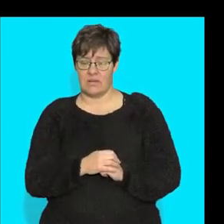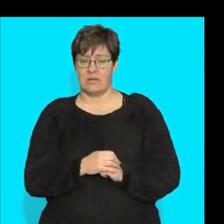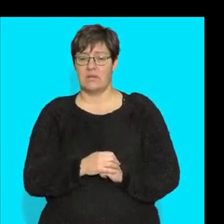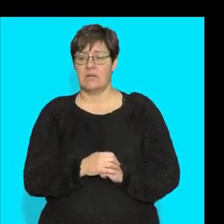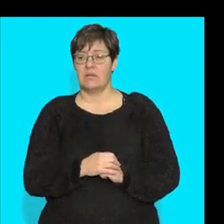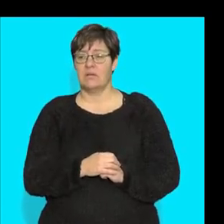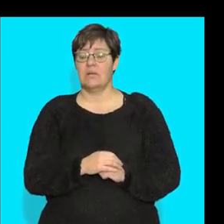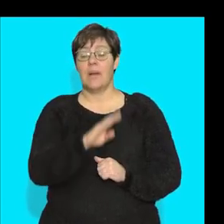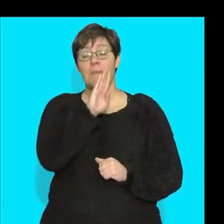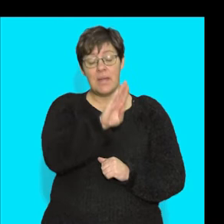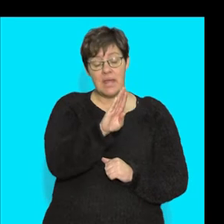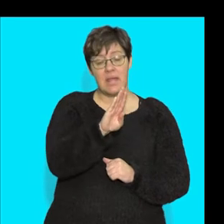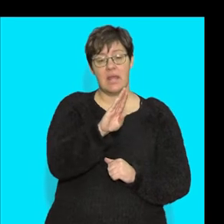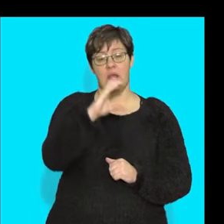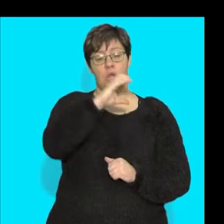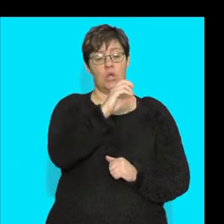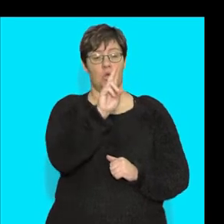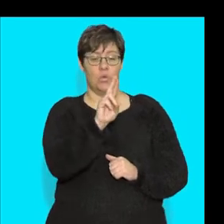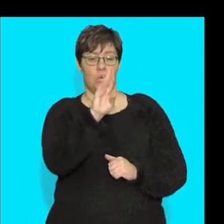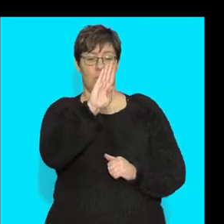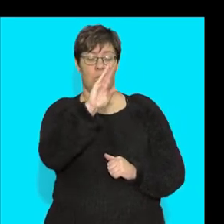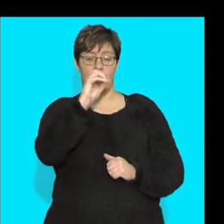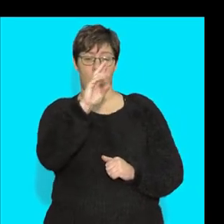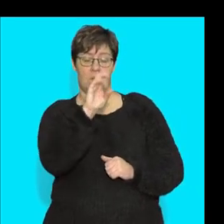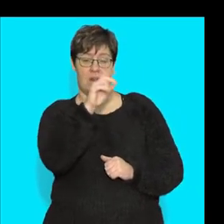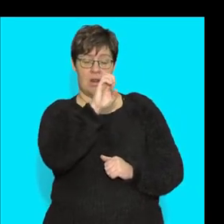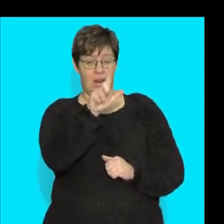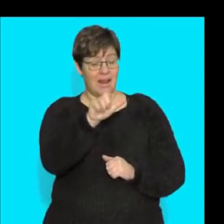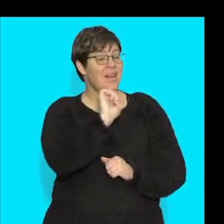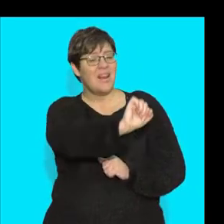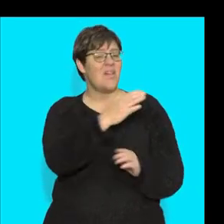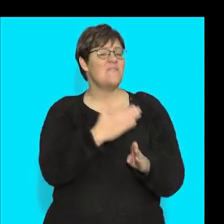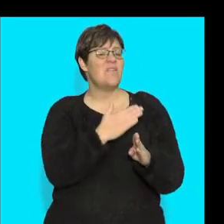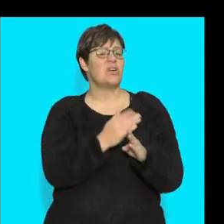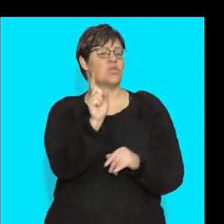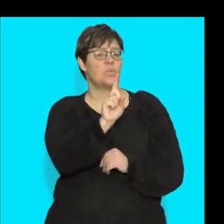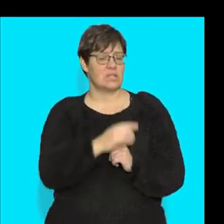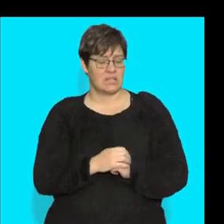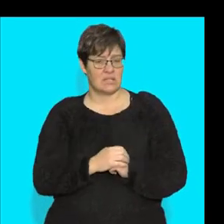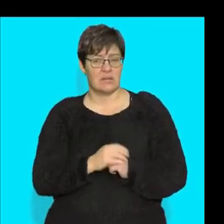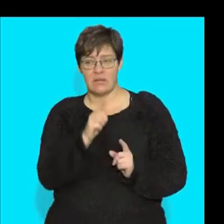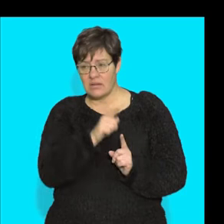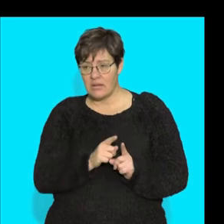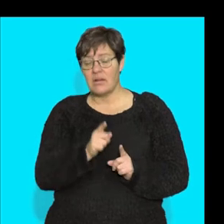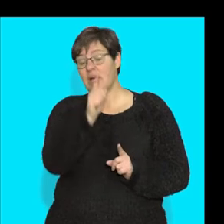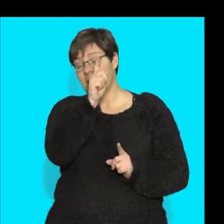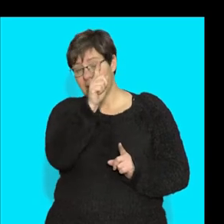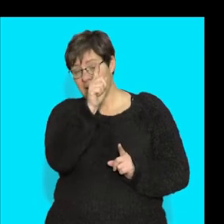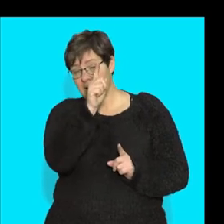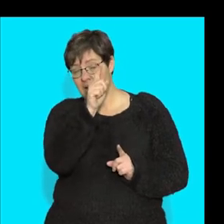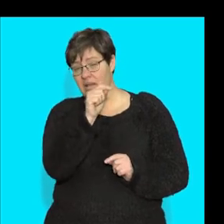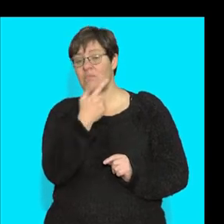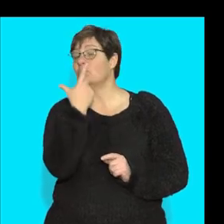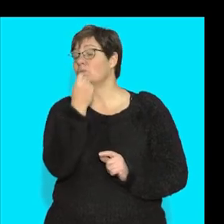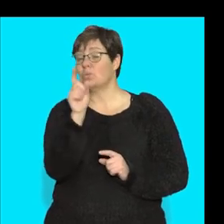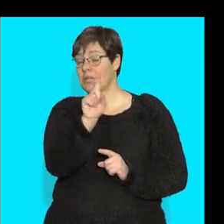said was cuboidal. Now what is its function? Look here. All right. It has, so what does cuboidal